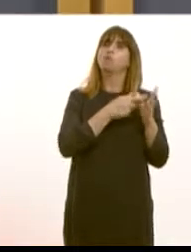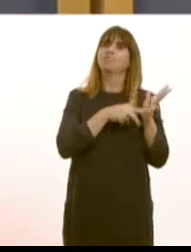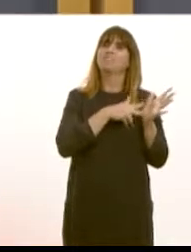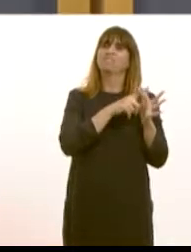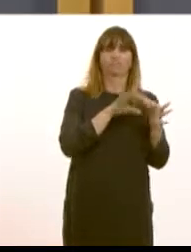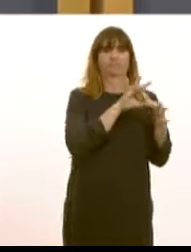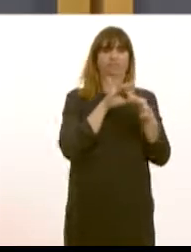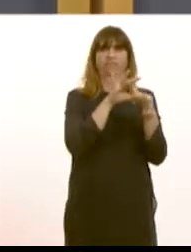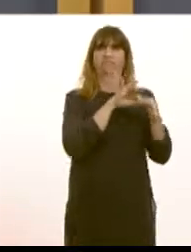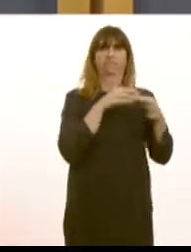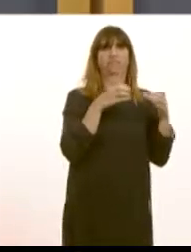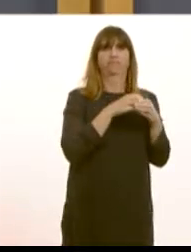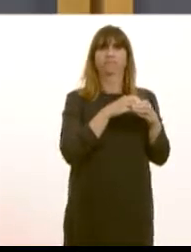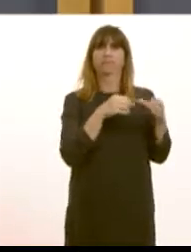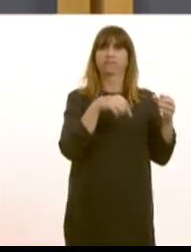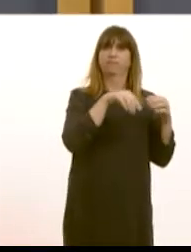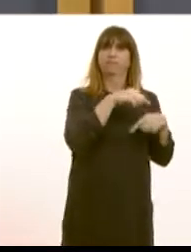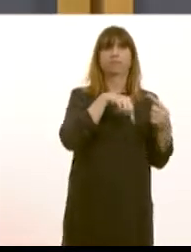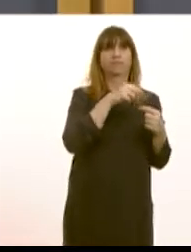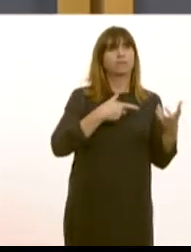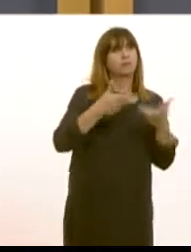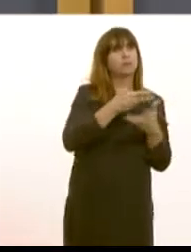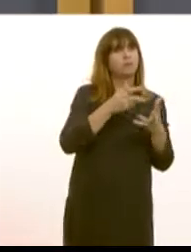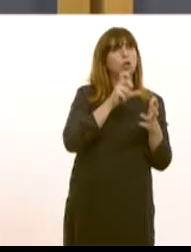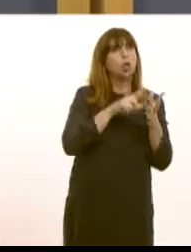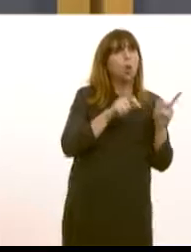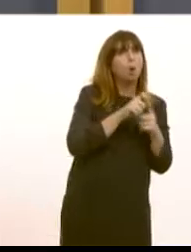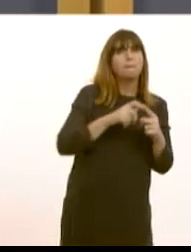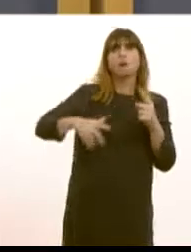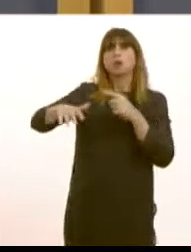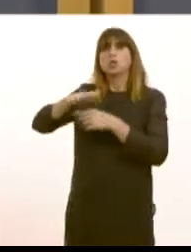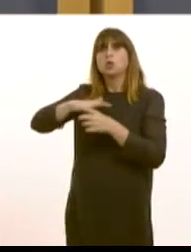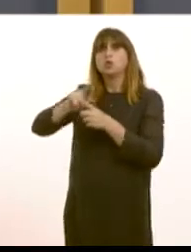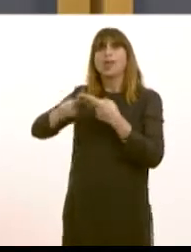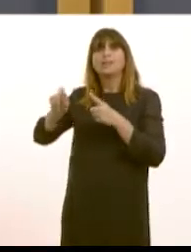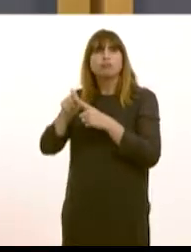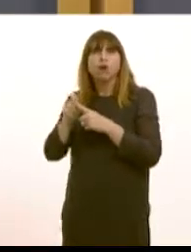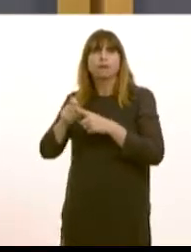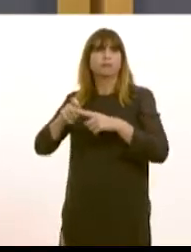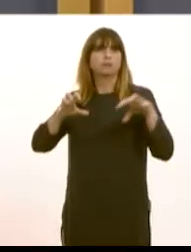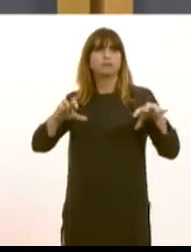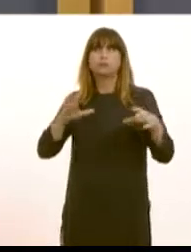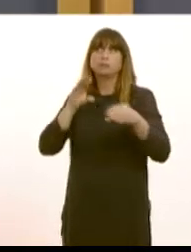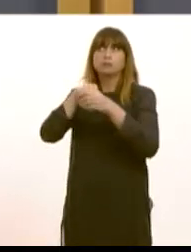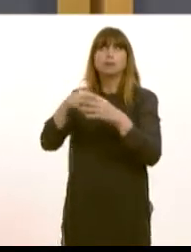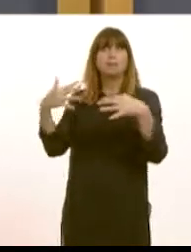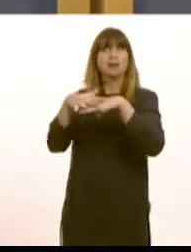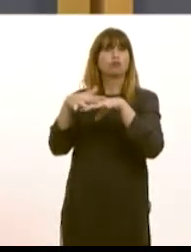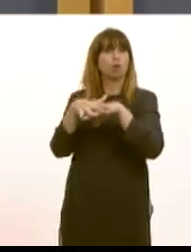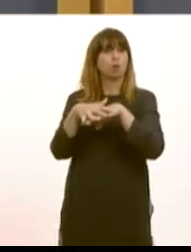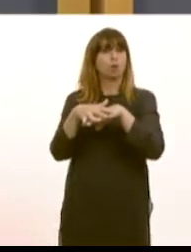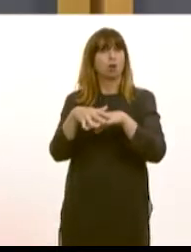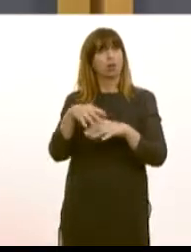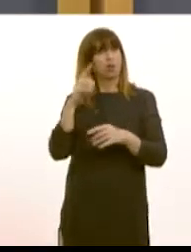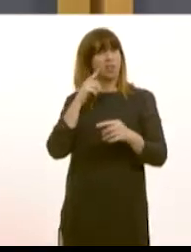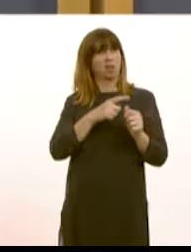part of the weekend discussing the role of co-ops and social enterprises in the Welsh economy do you agree it would be a positive outcome to see not-for